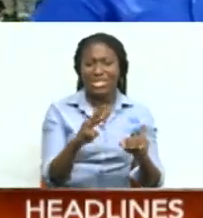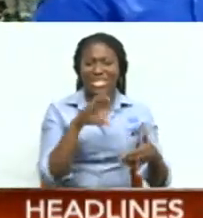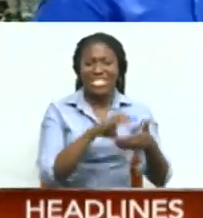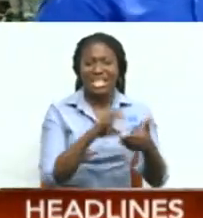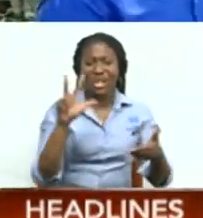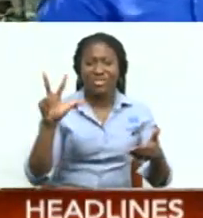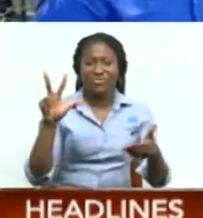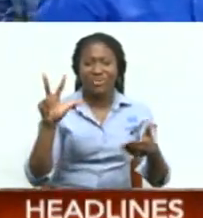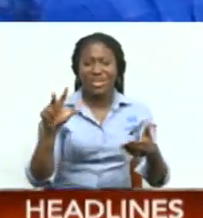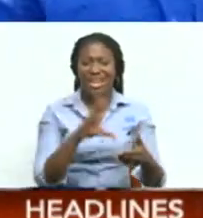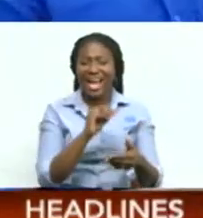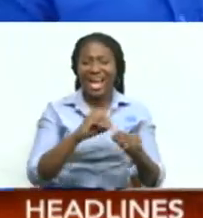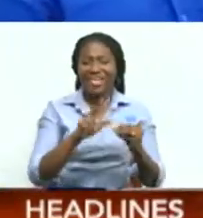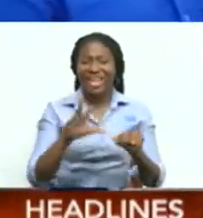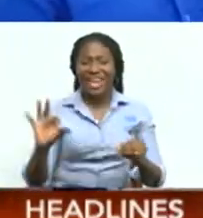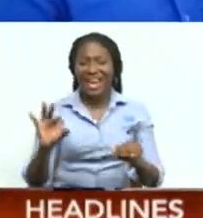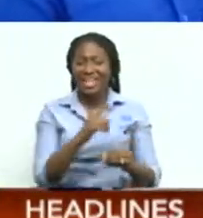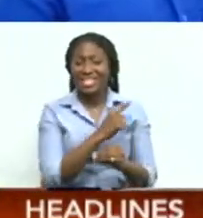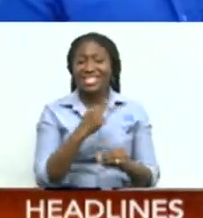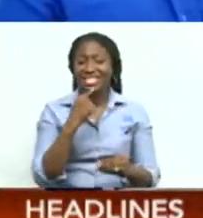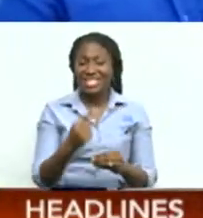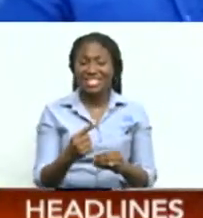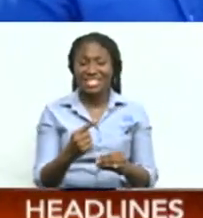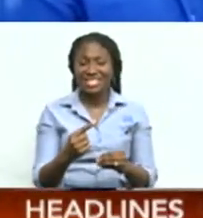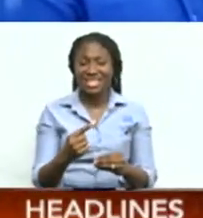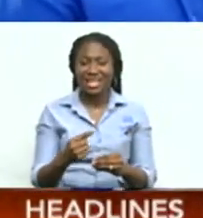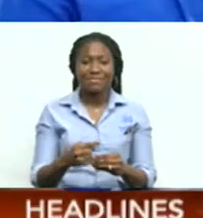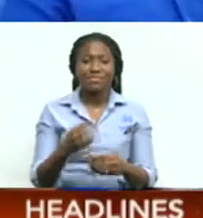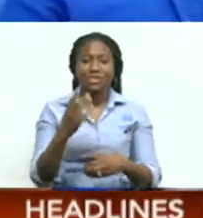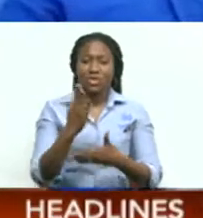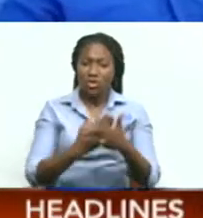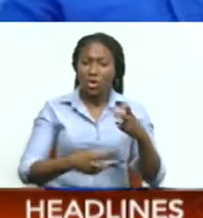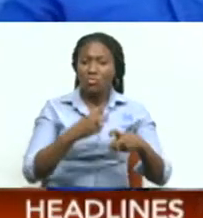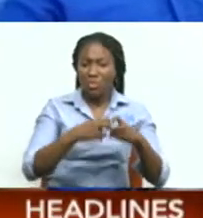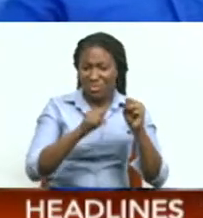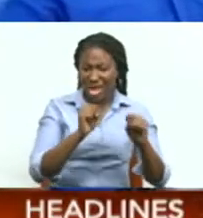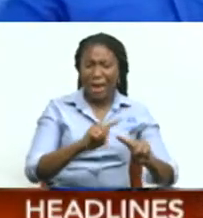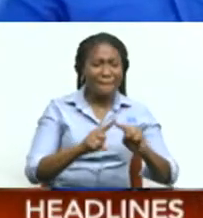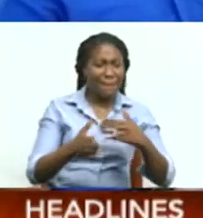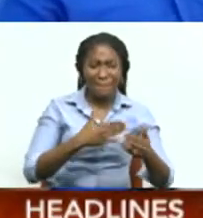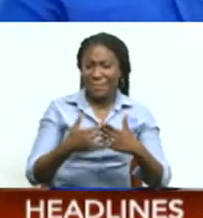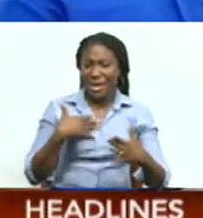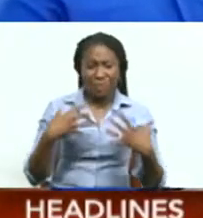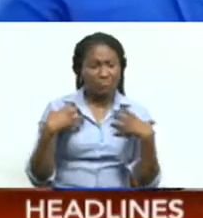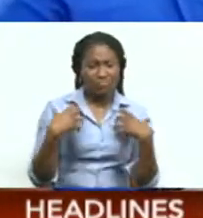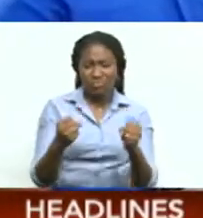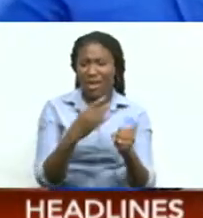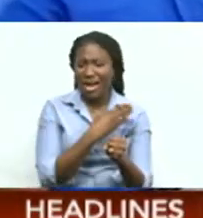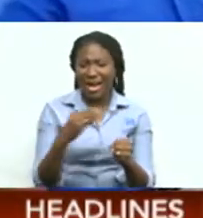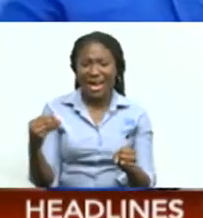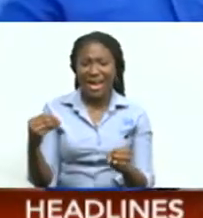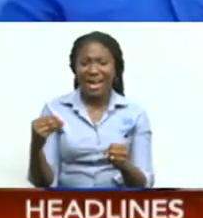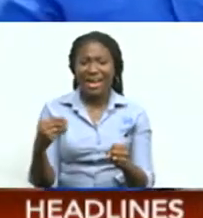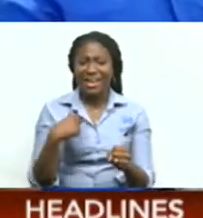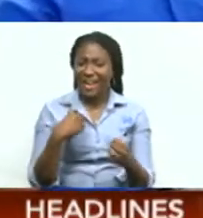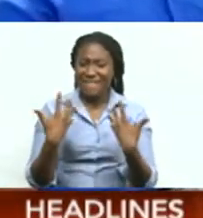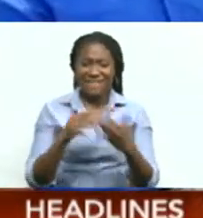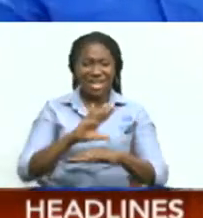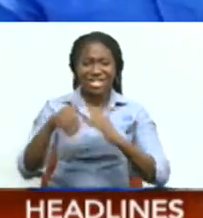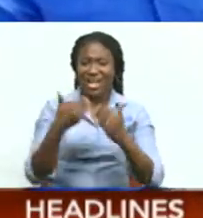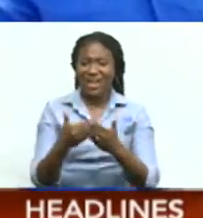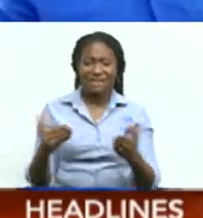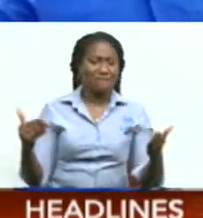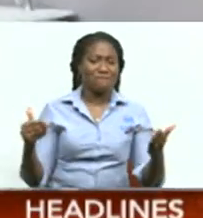3 and 39. E.A. gave me some problems, but I pulled through and I actually finished every